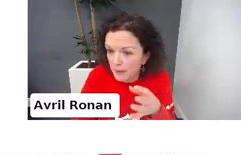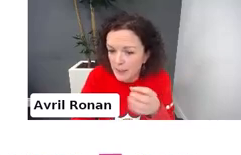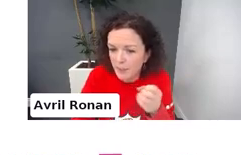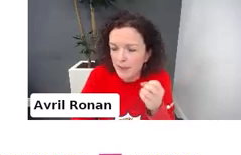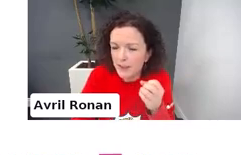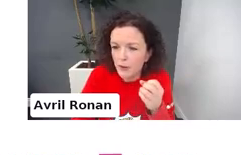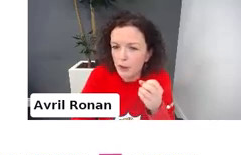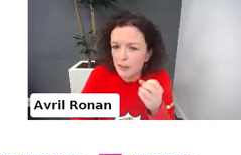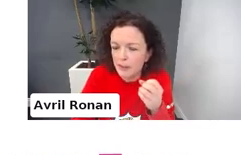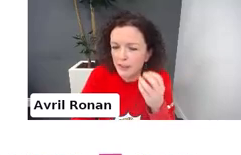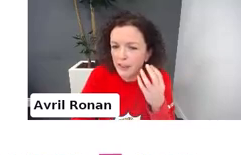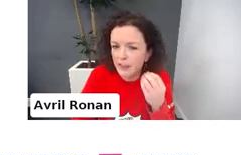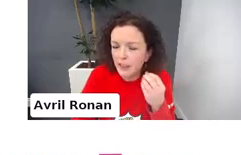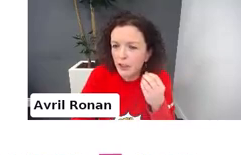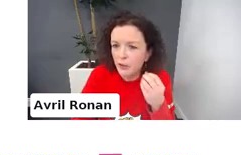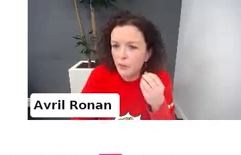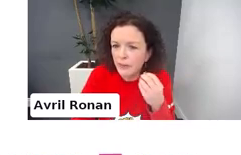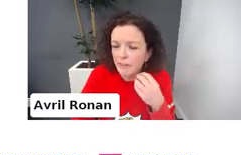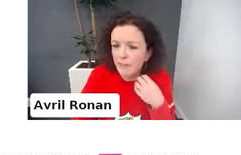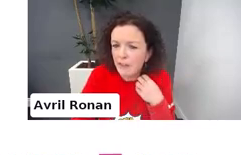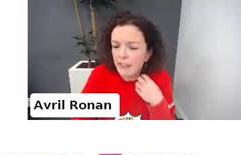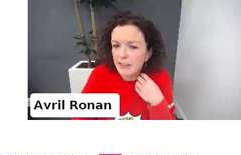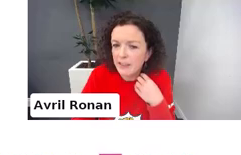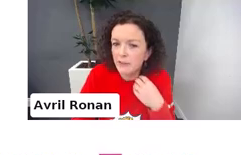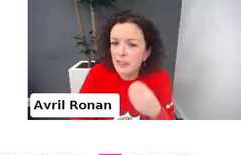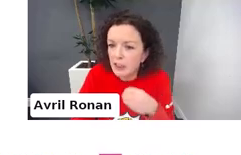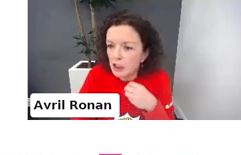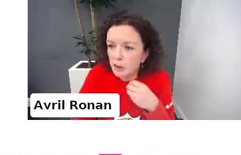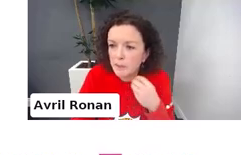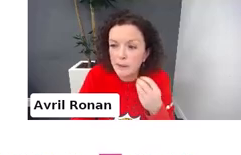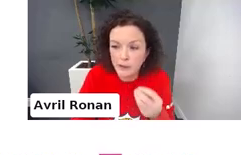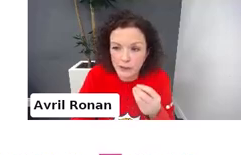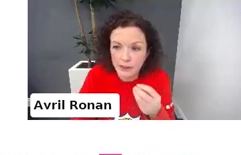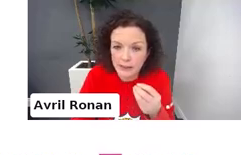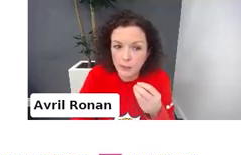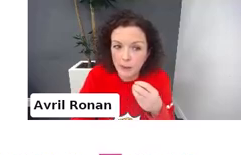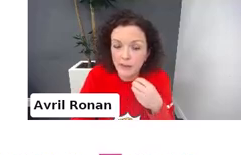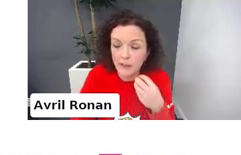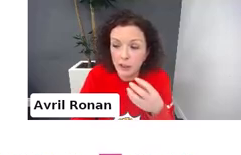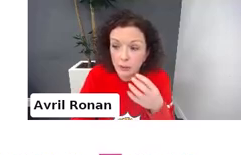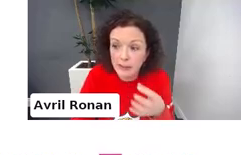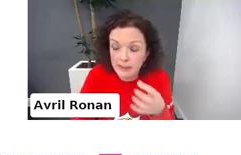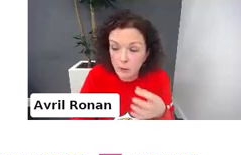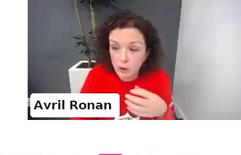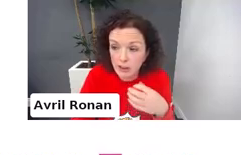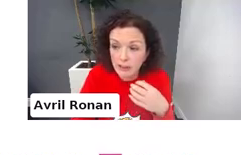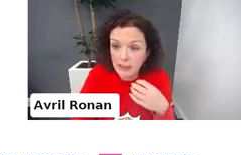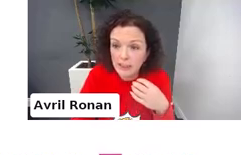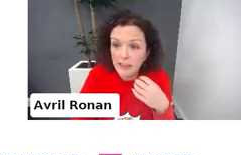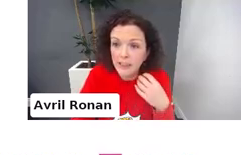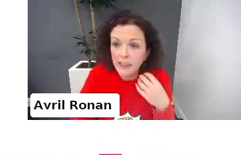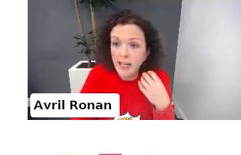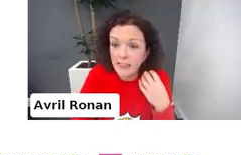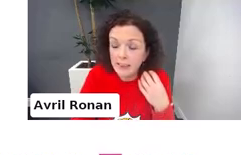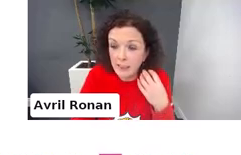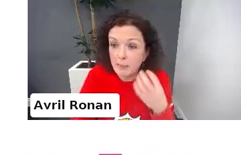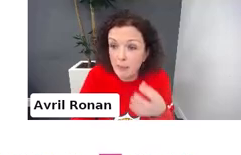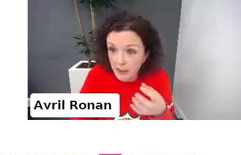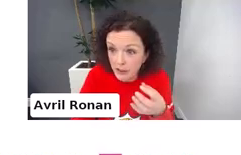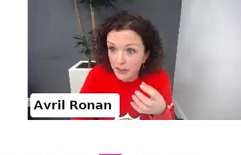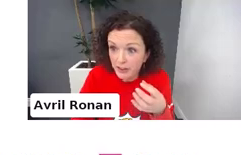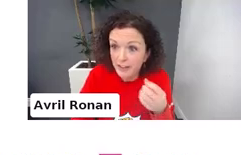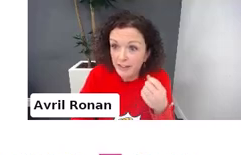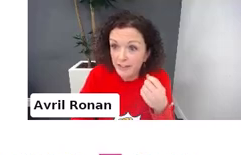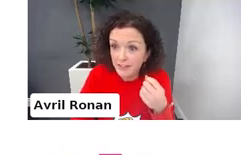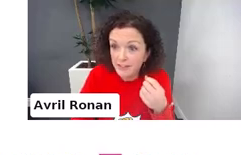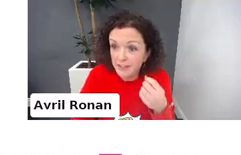amount of time that they spend on social media, you know, they feel that their relationships with others when they're using social is